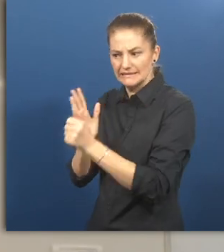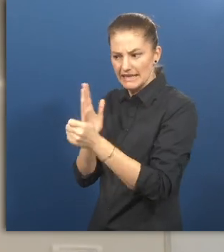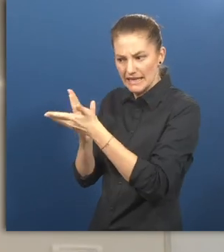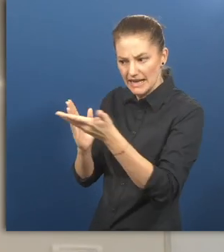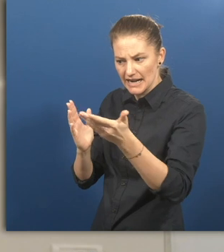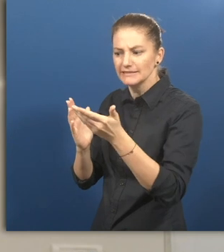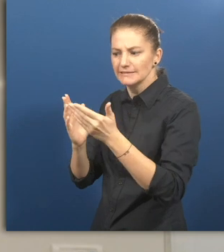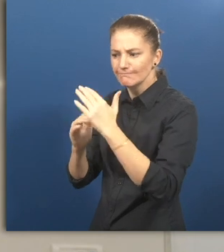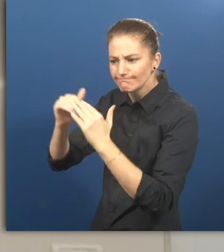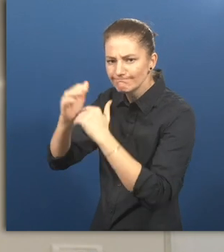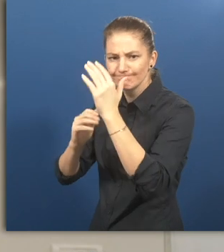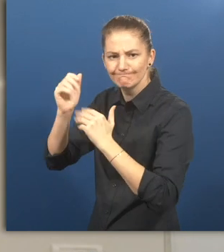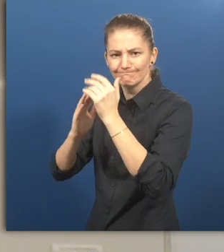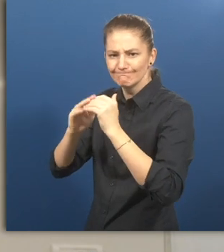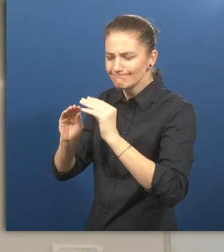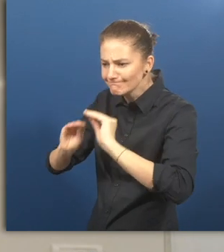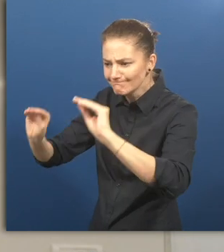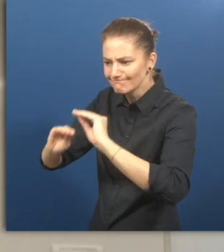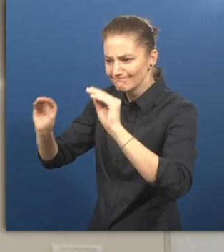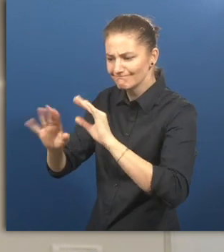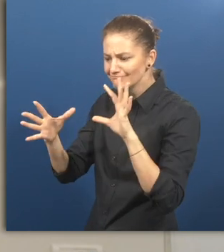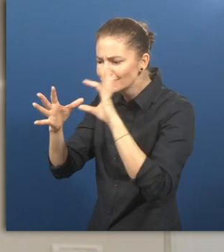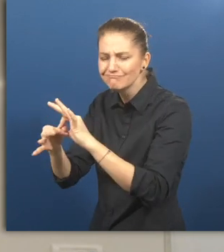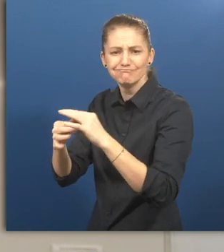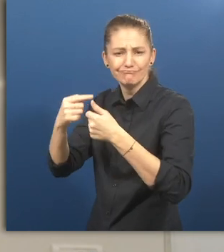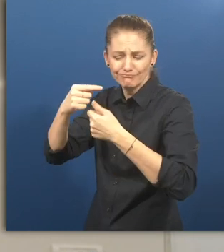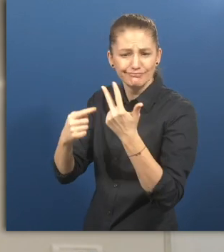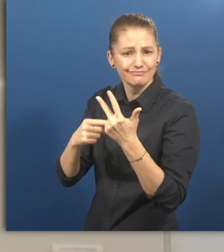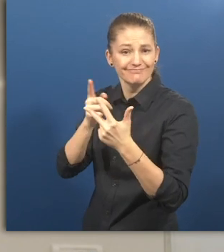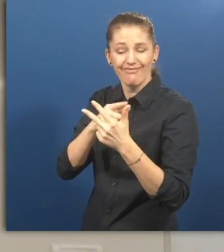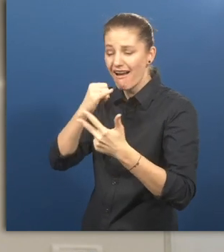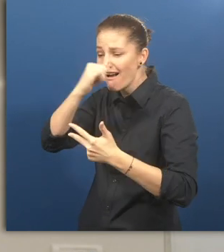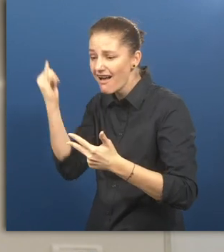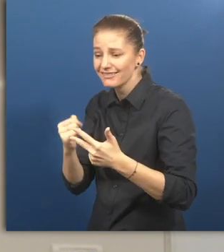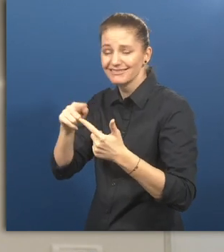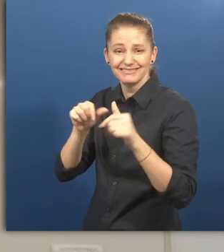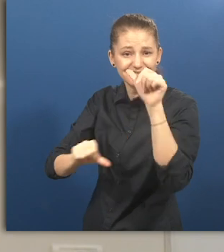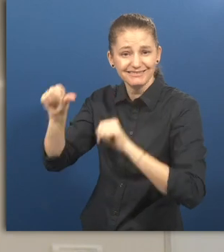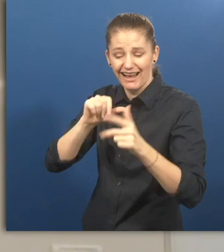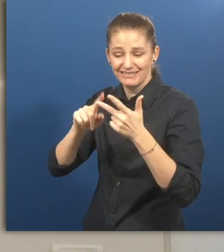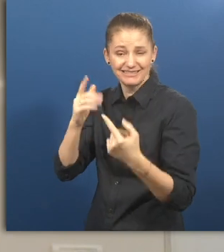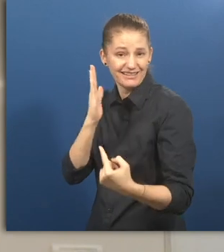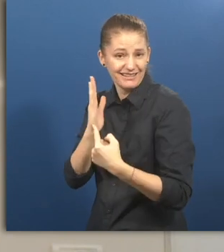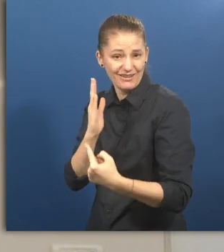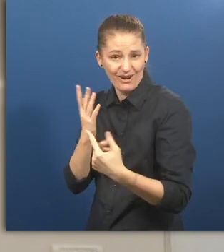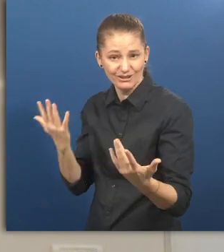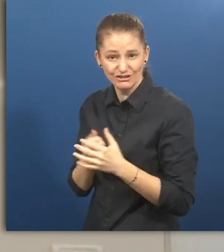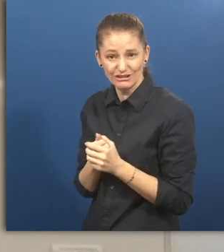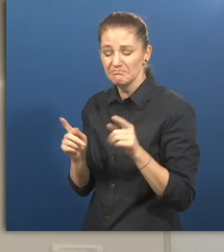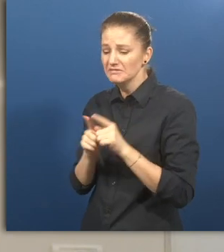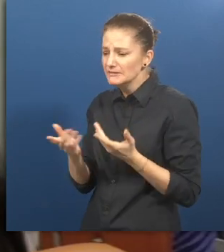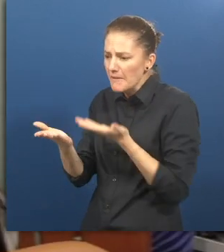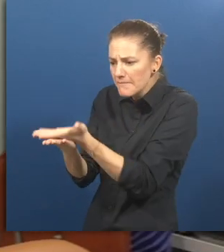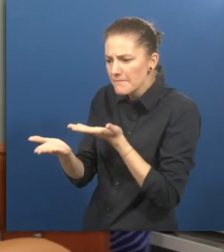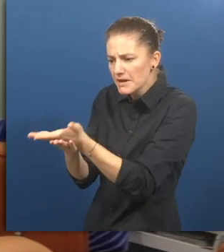-kind skill-building program, which has a combination of art, science and technology. AEMP offers